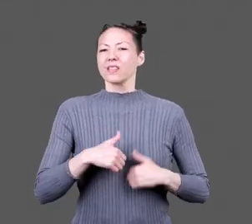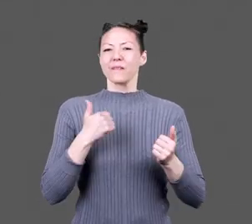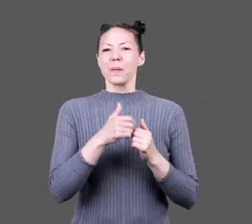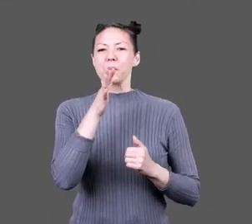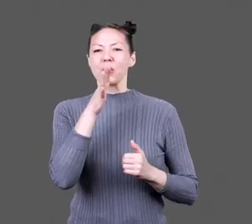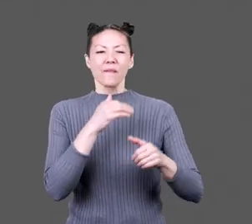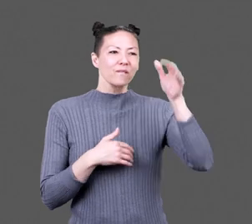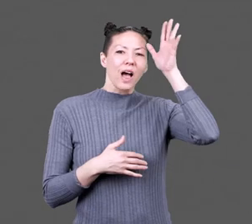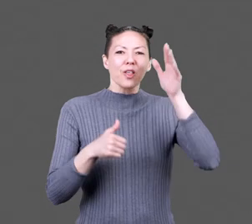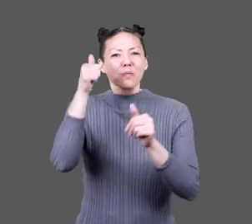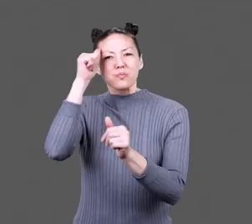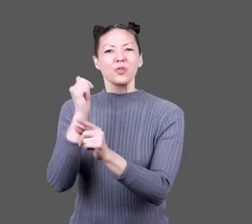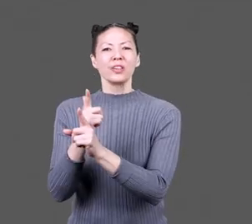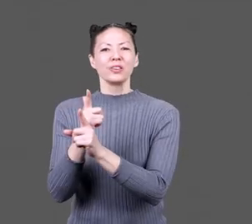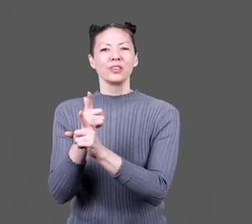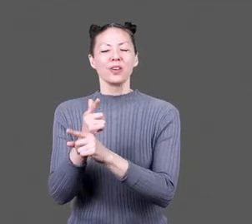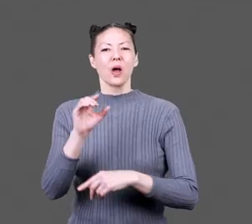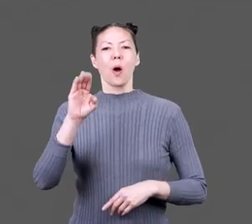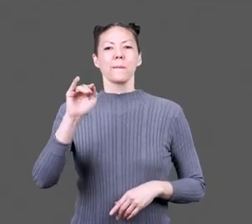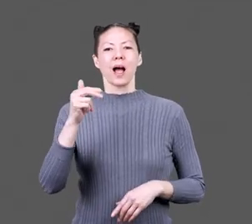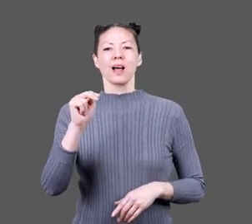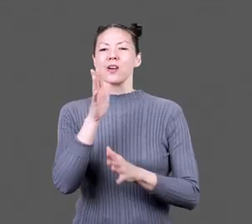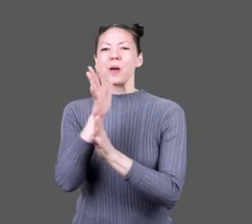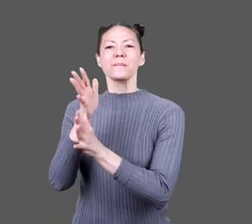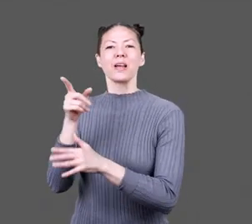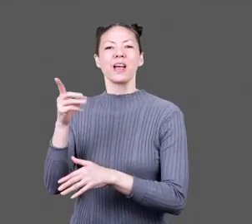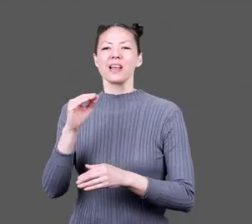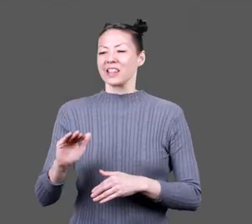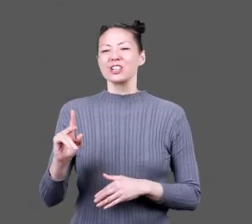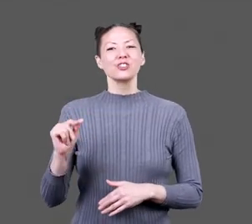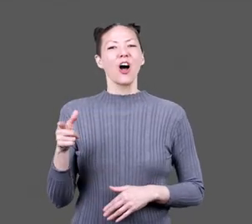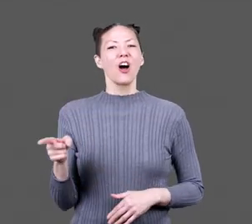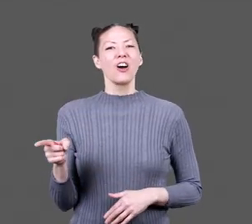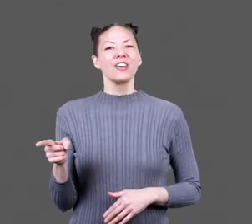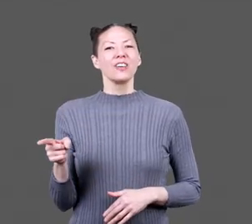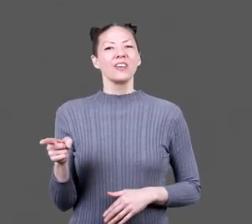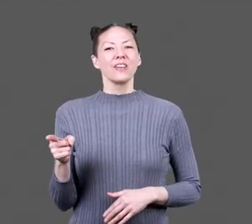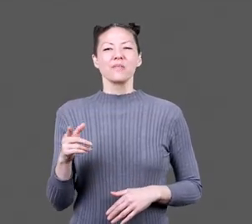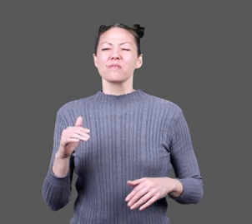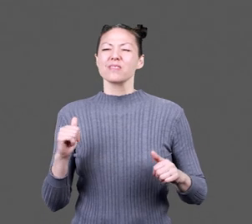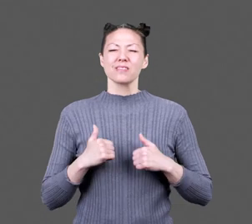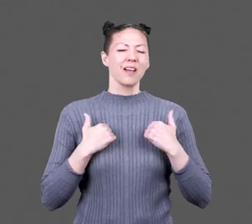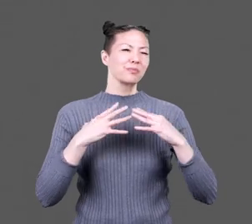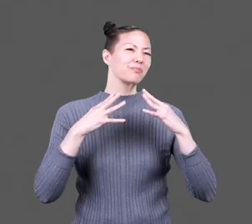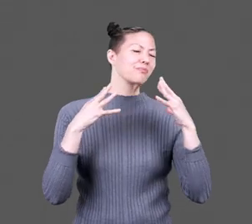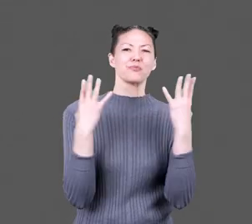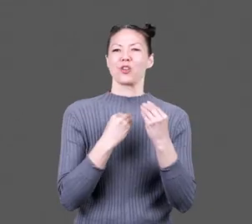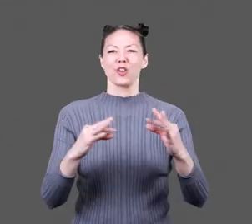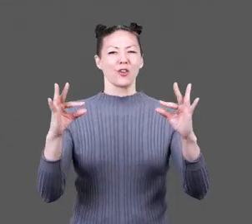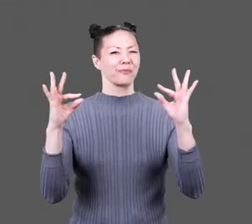Life with mother, father, brother, Obatan, my grandmother, and our little dog was full,